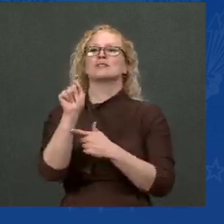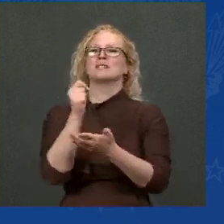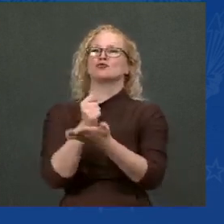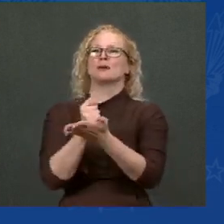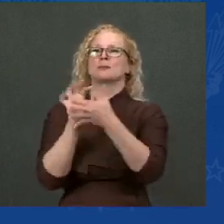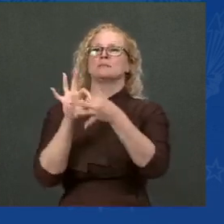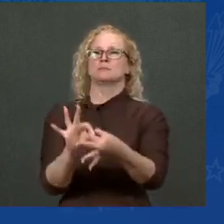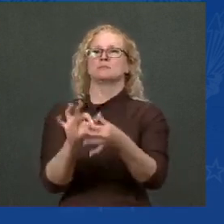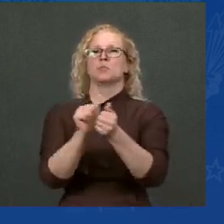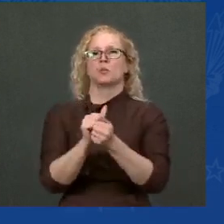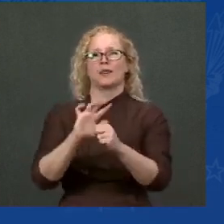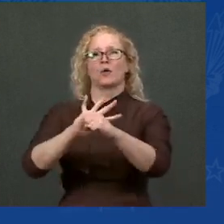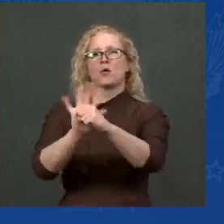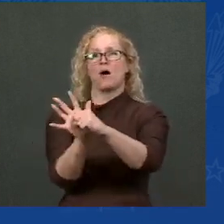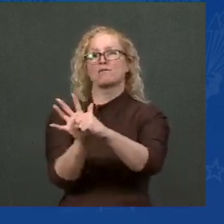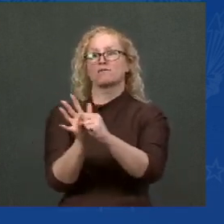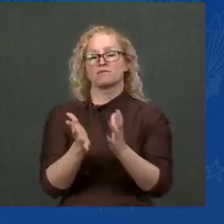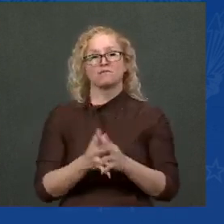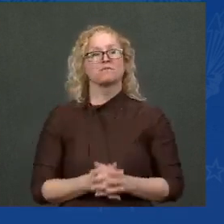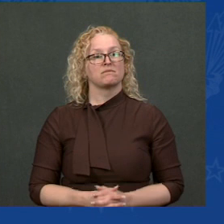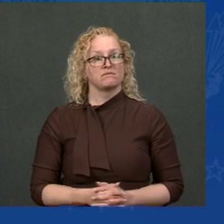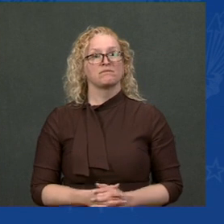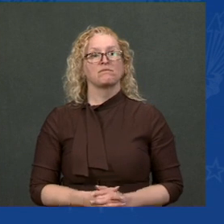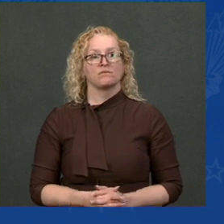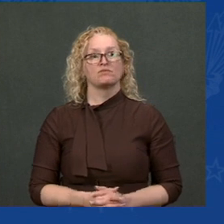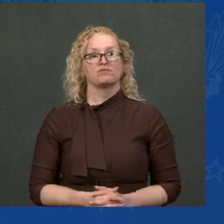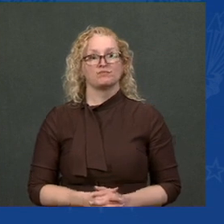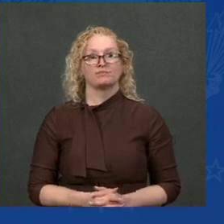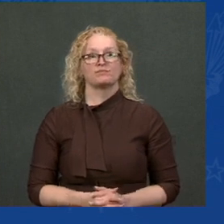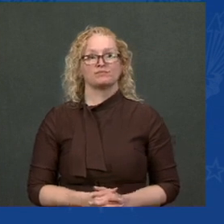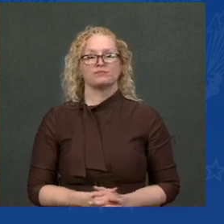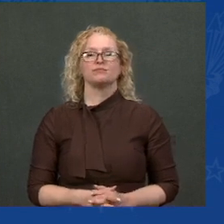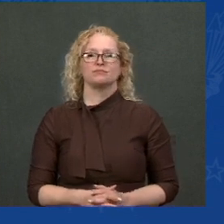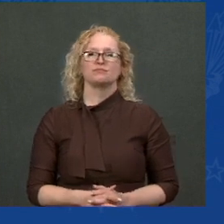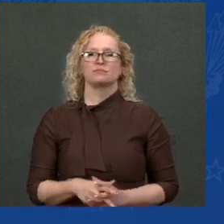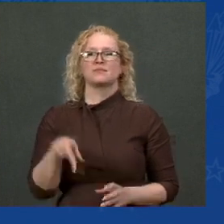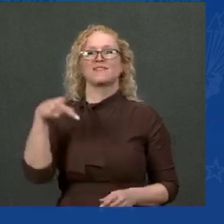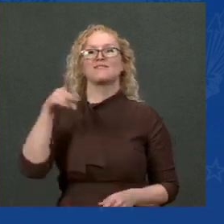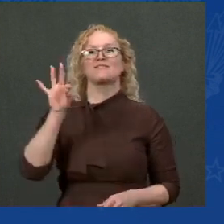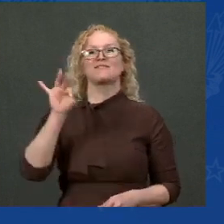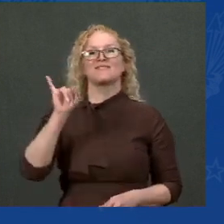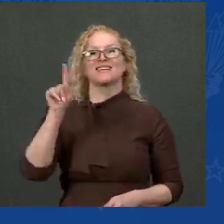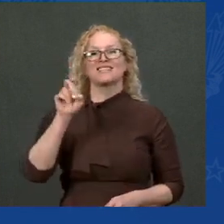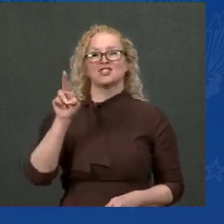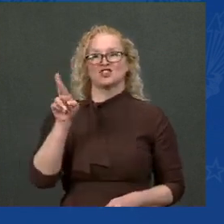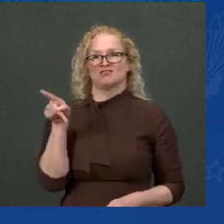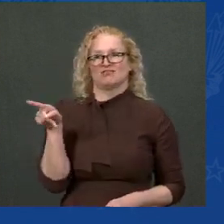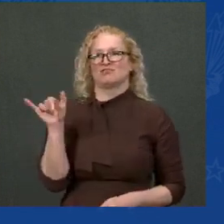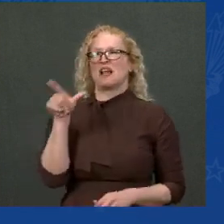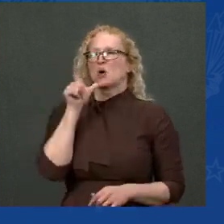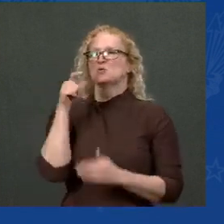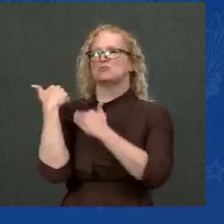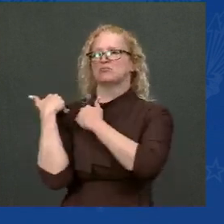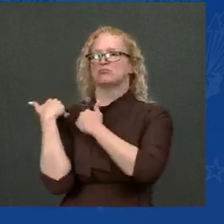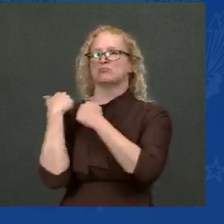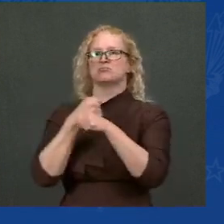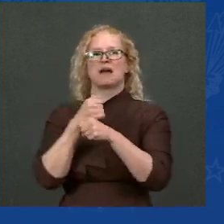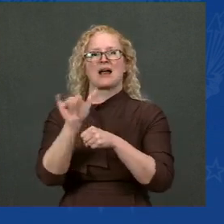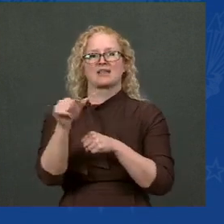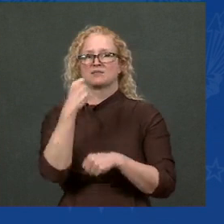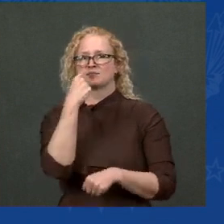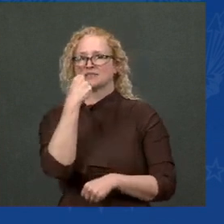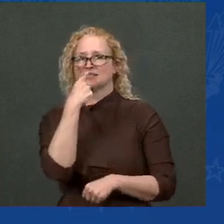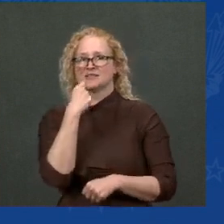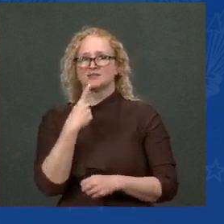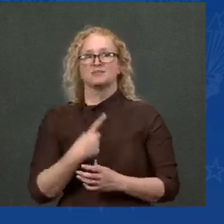shortly after infection, if you're infected. If authorized by the FDA, we may soon have pills that